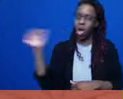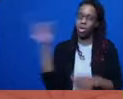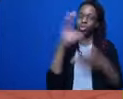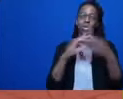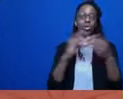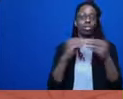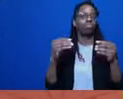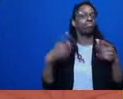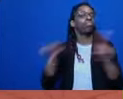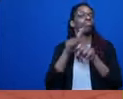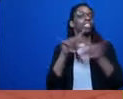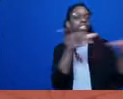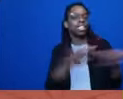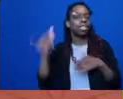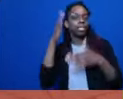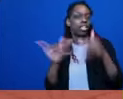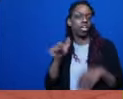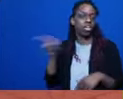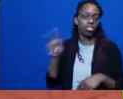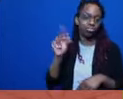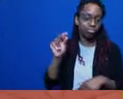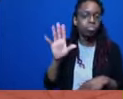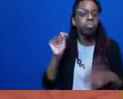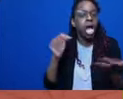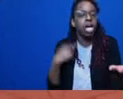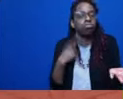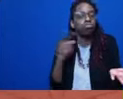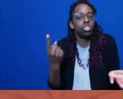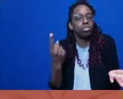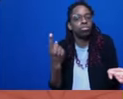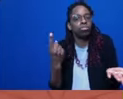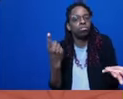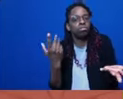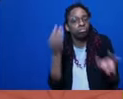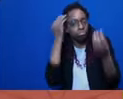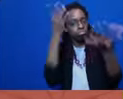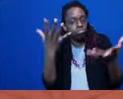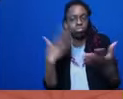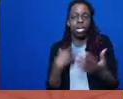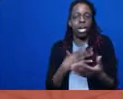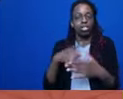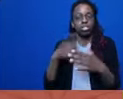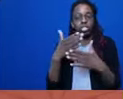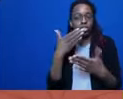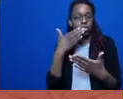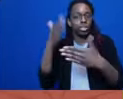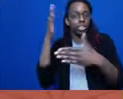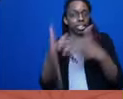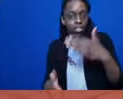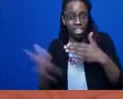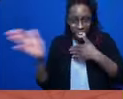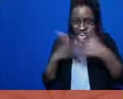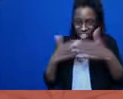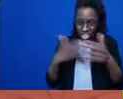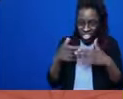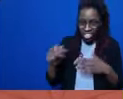But it's good when there is a good ending, even if it's not the ending you had hoped for. And I do, you know,